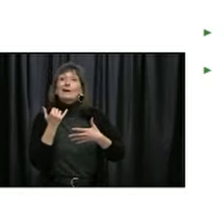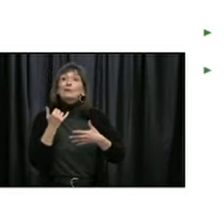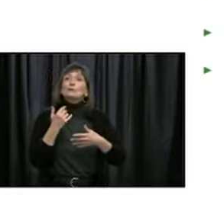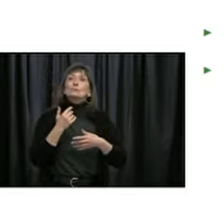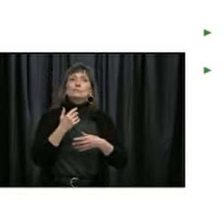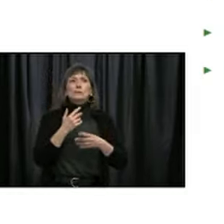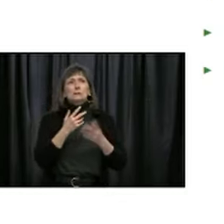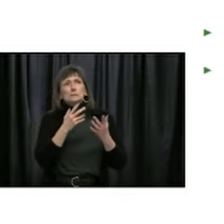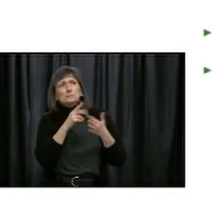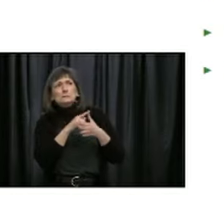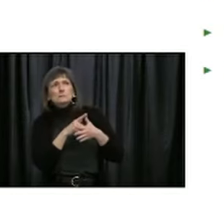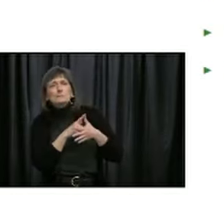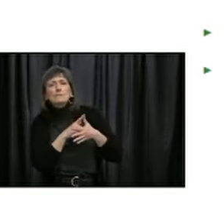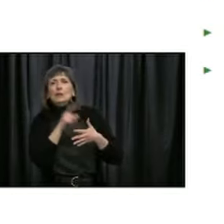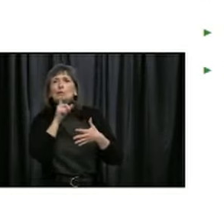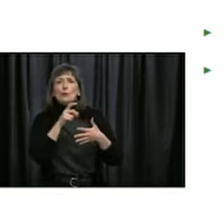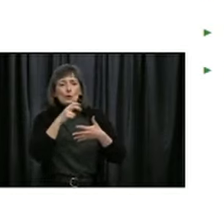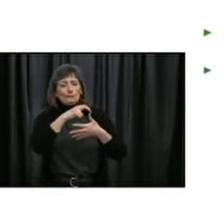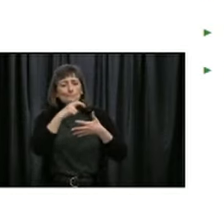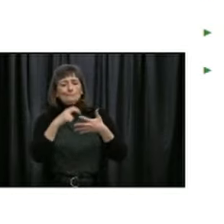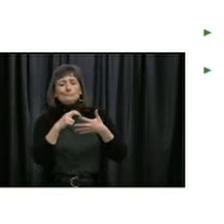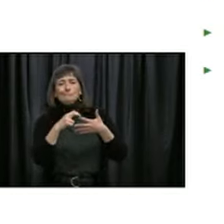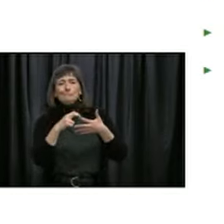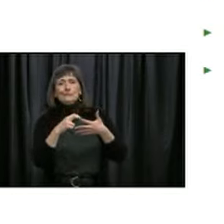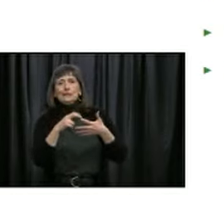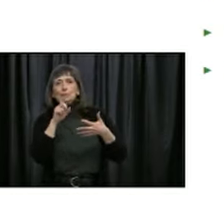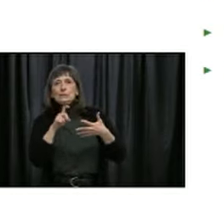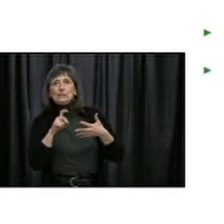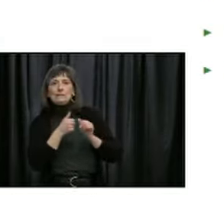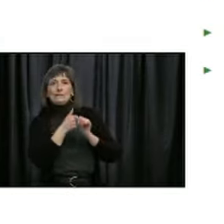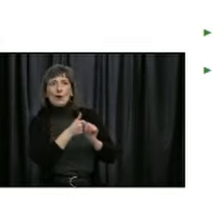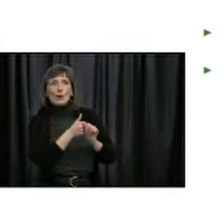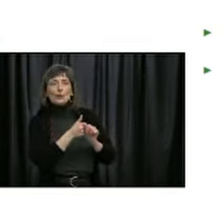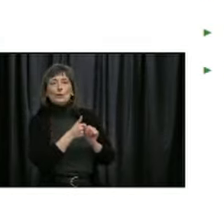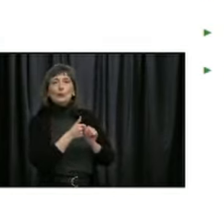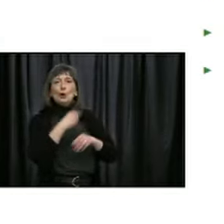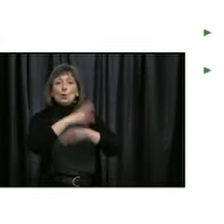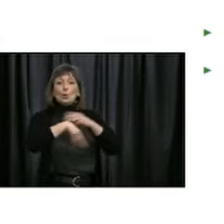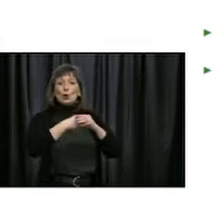indicators should be met, and the Public Health Agency of Canada has also